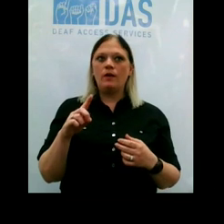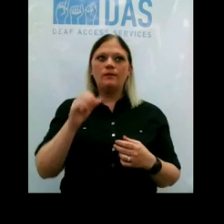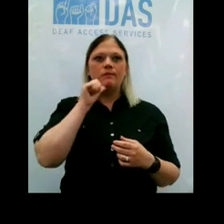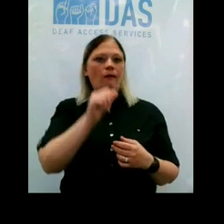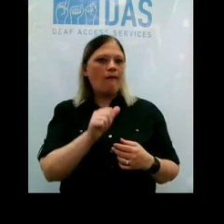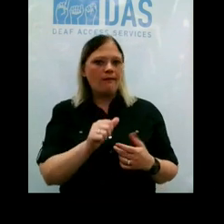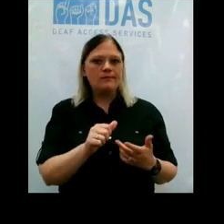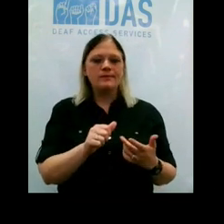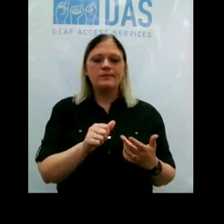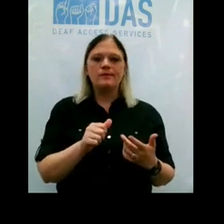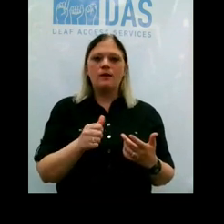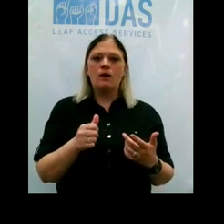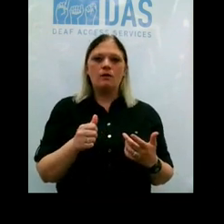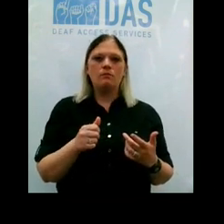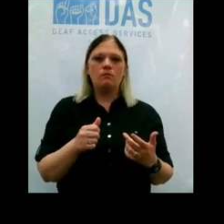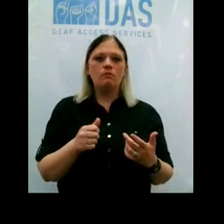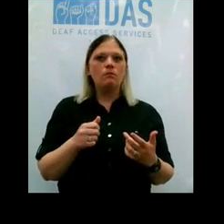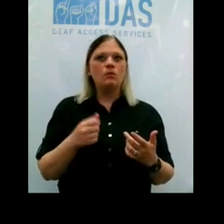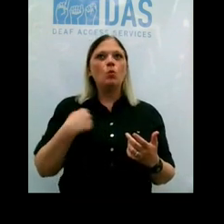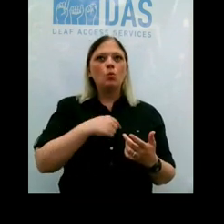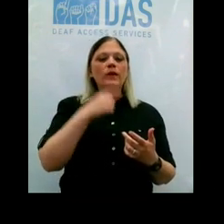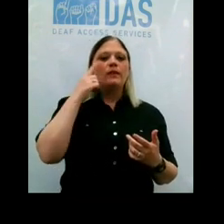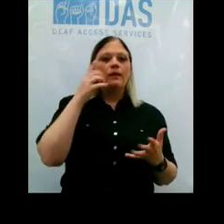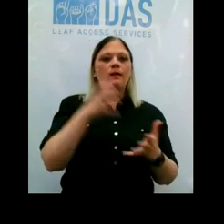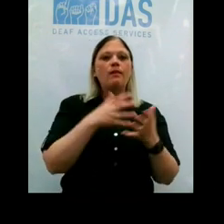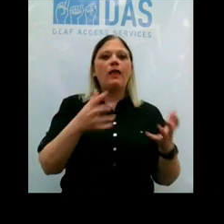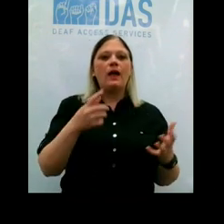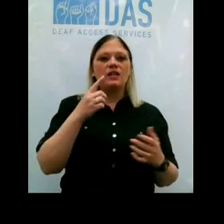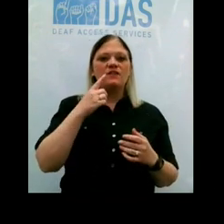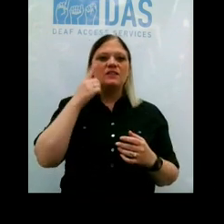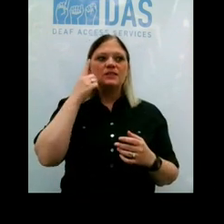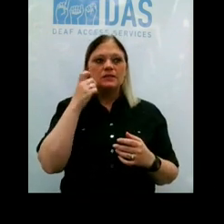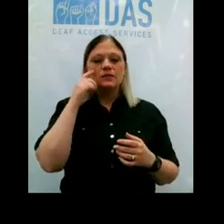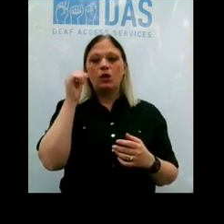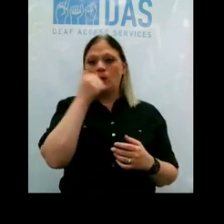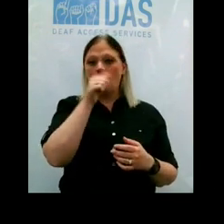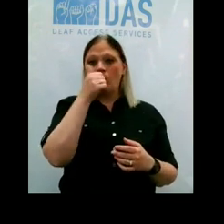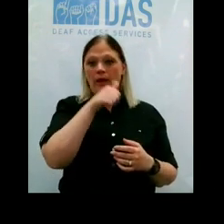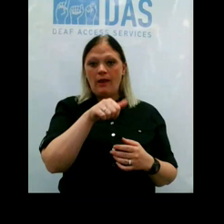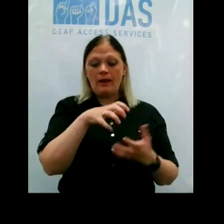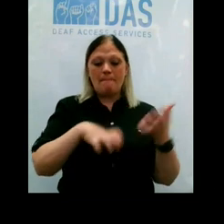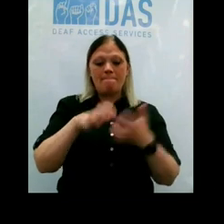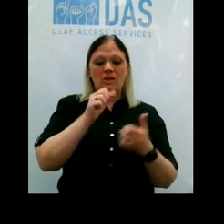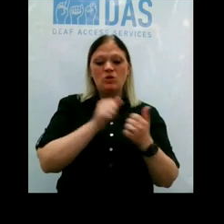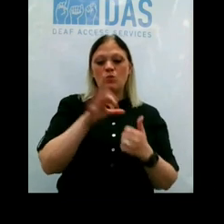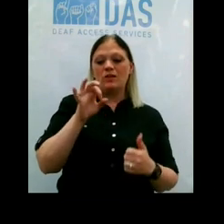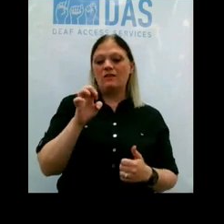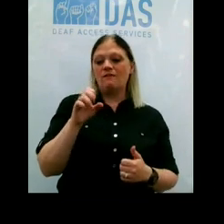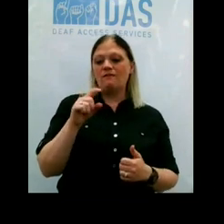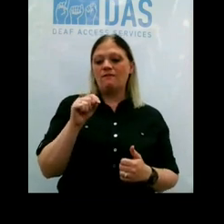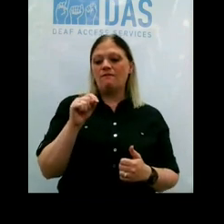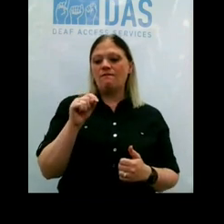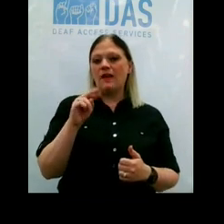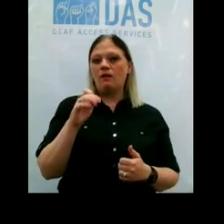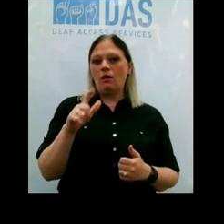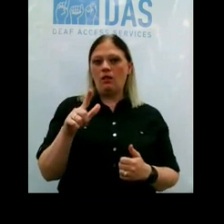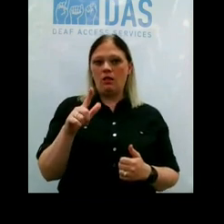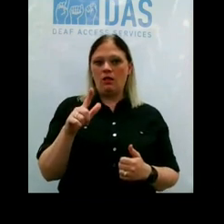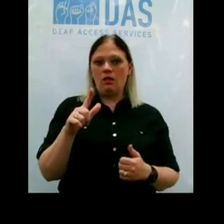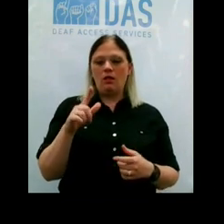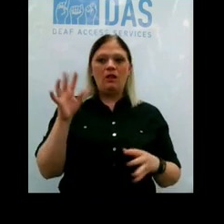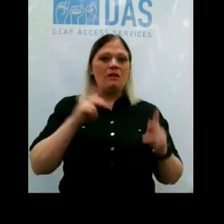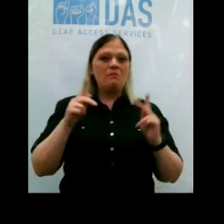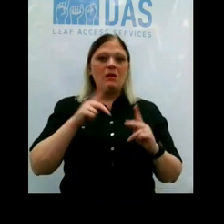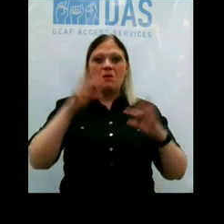-opioid. We're seeing what we think is a lot of suspected cocaine that is laced with fentanyl, where people have no idea that there